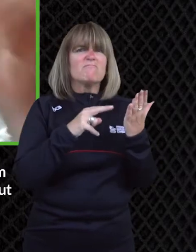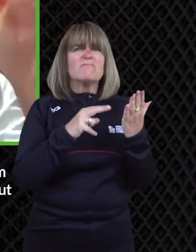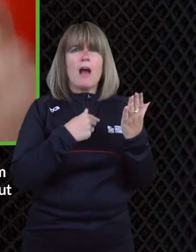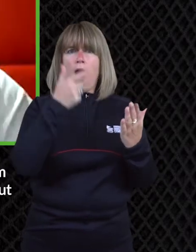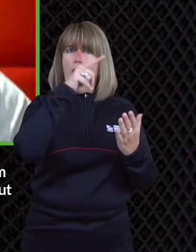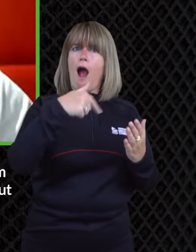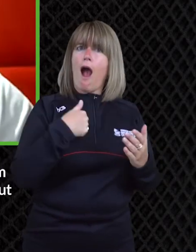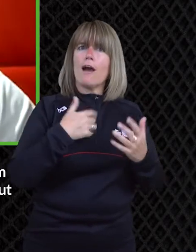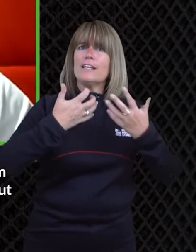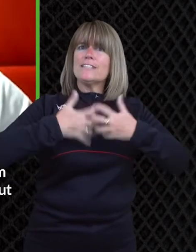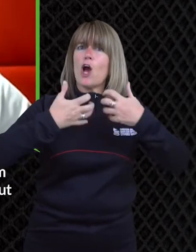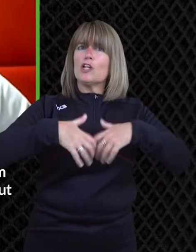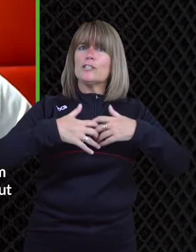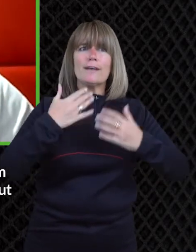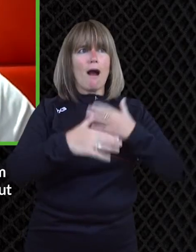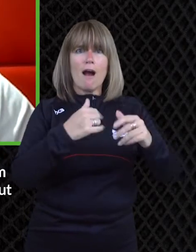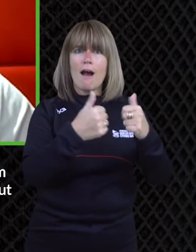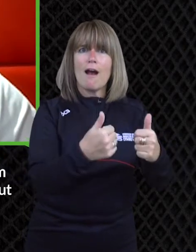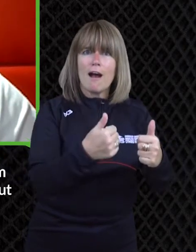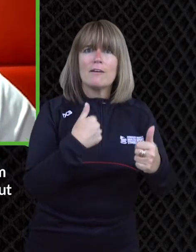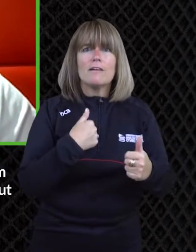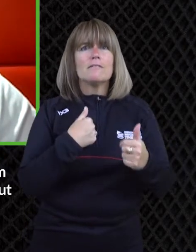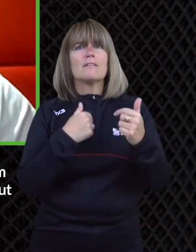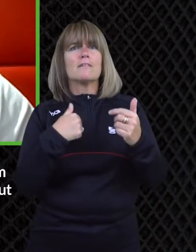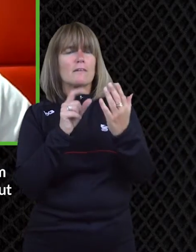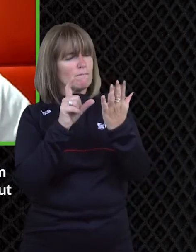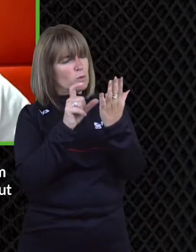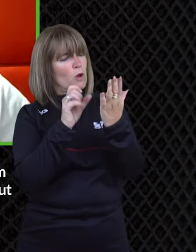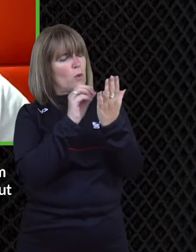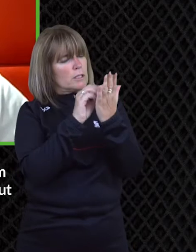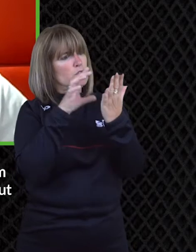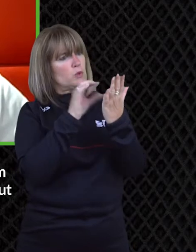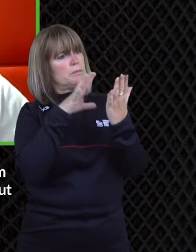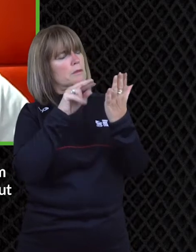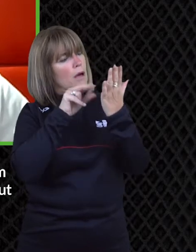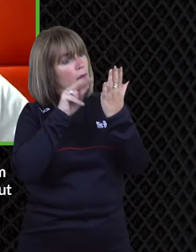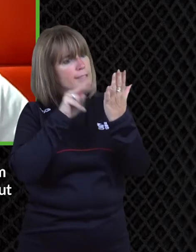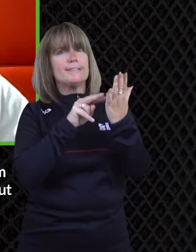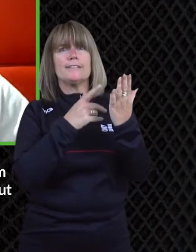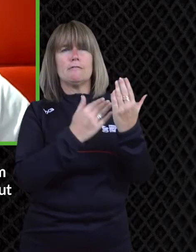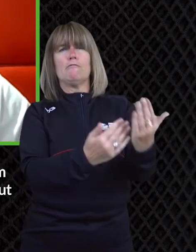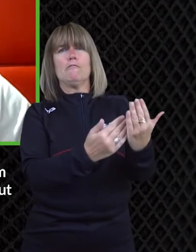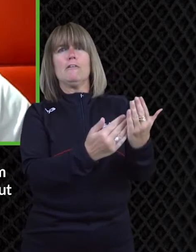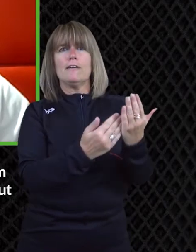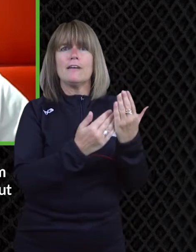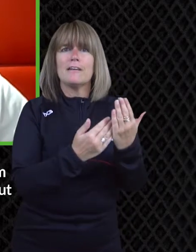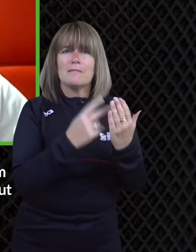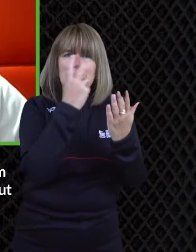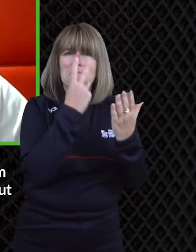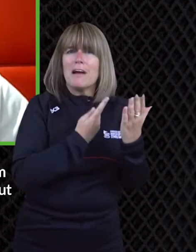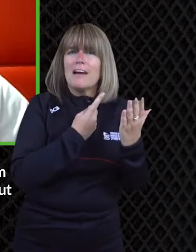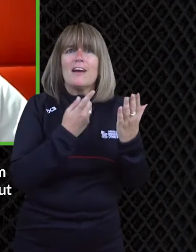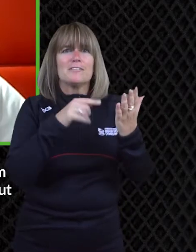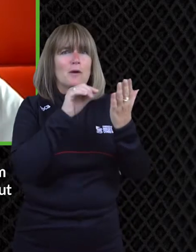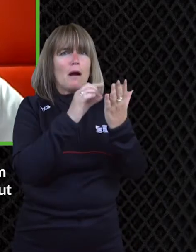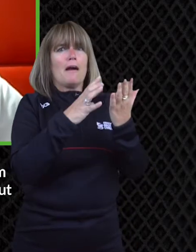because i i kind of feel it sometimes myself when i'm say i'm reading the menu in the in the restaurant um i i'm not